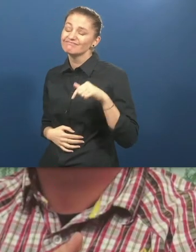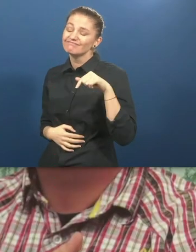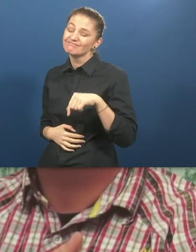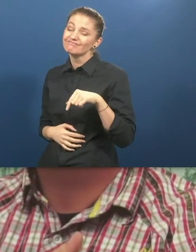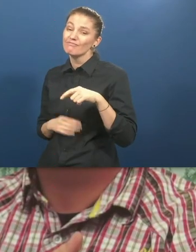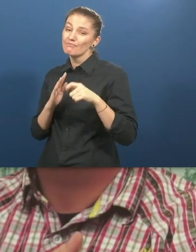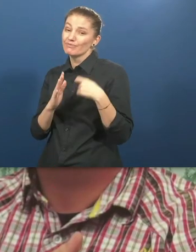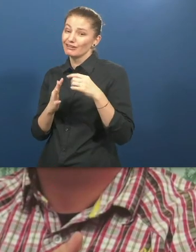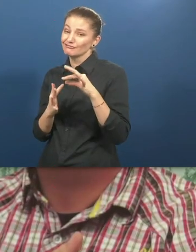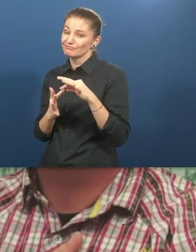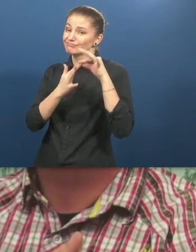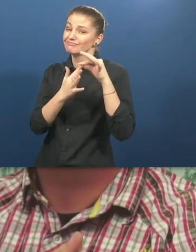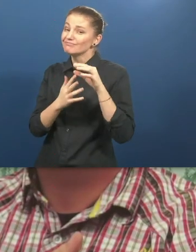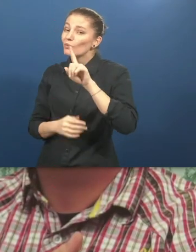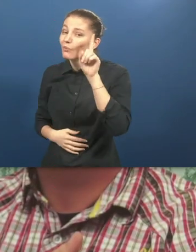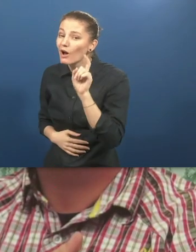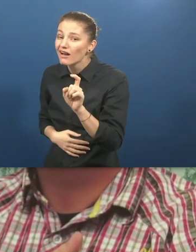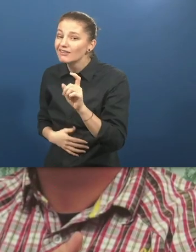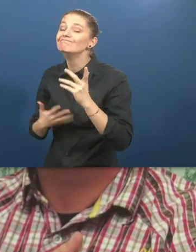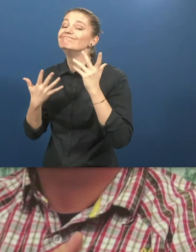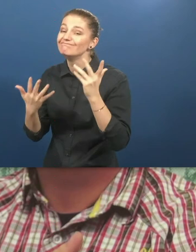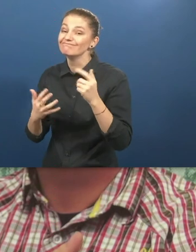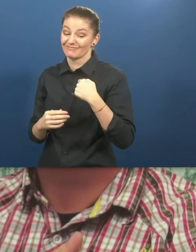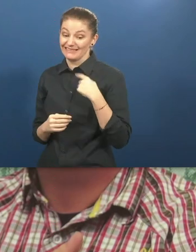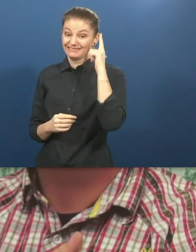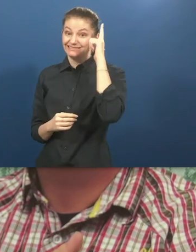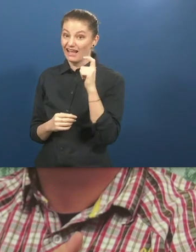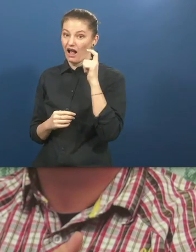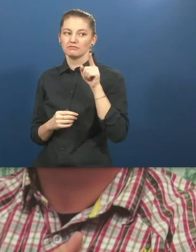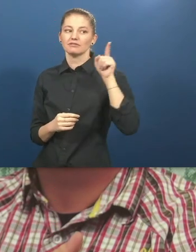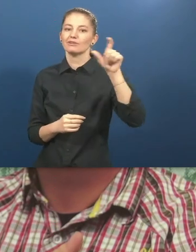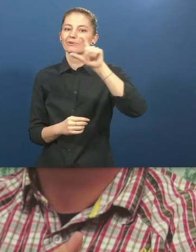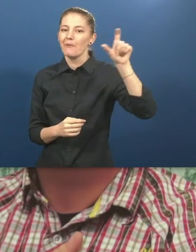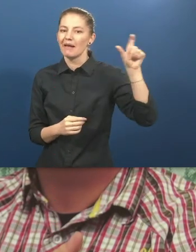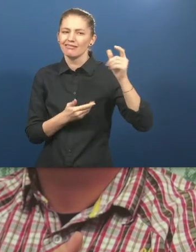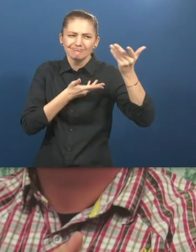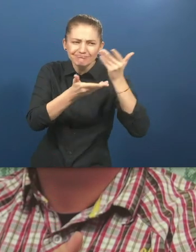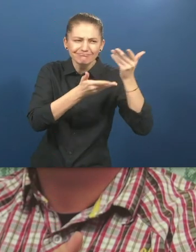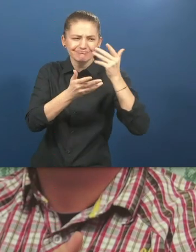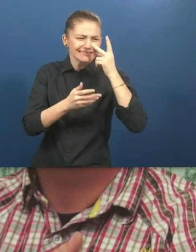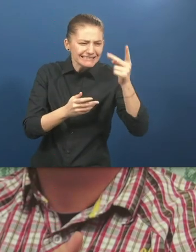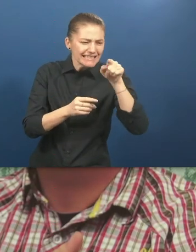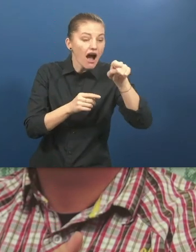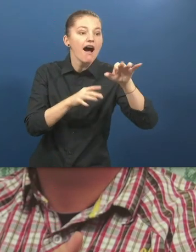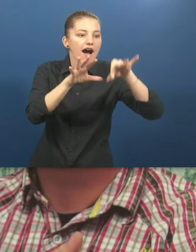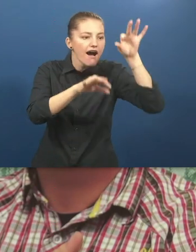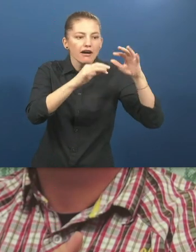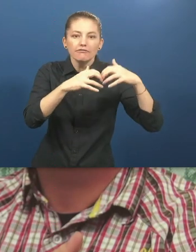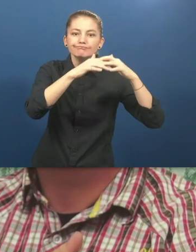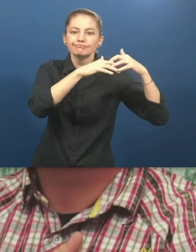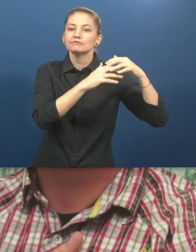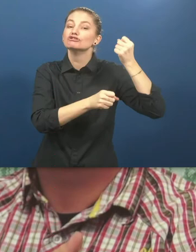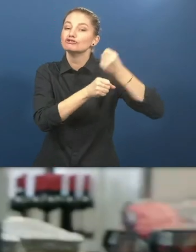Klapjob is unique because we start by designing a lot of jobs based on our many years of experience.